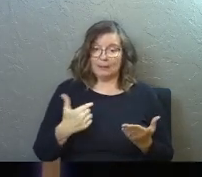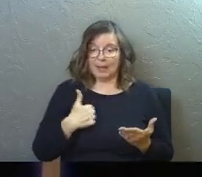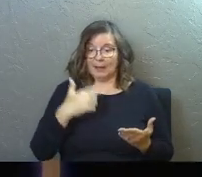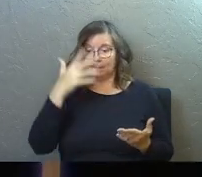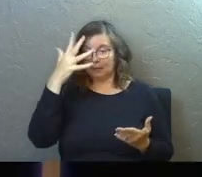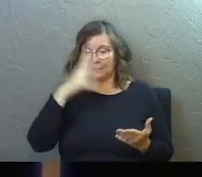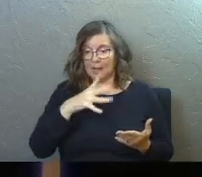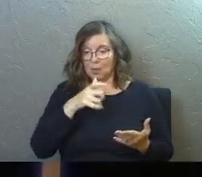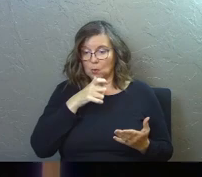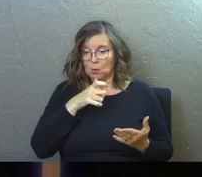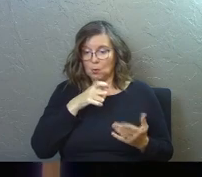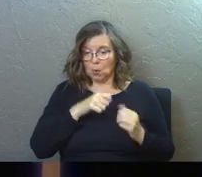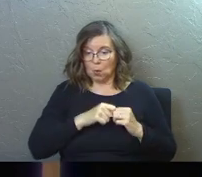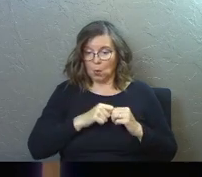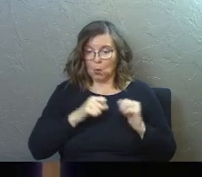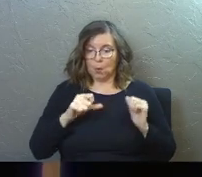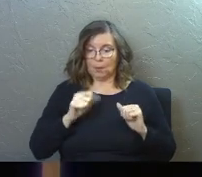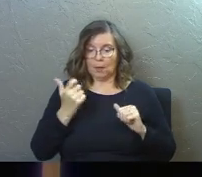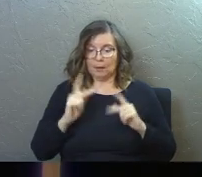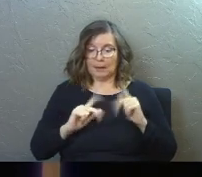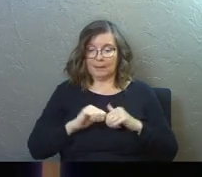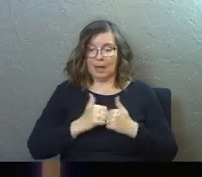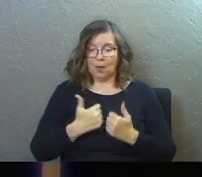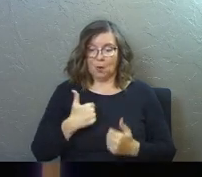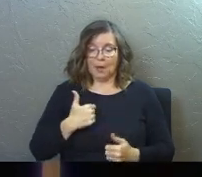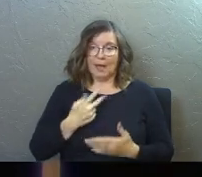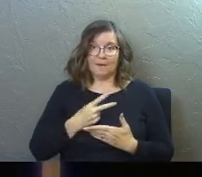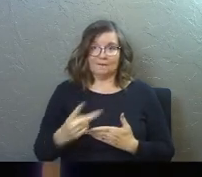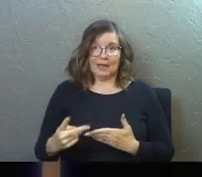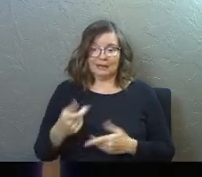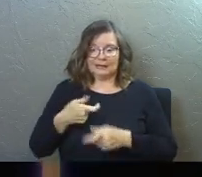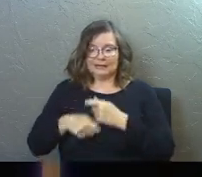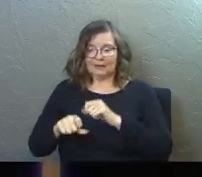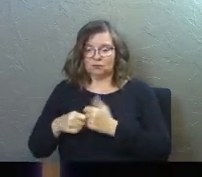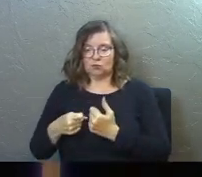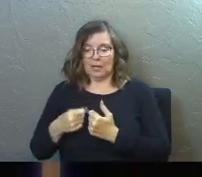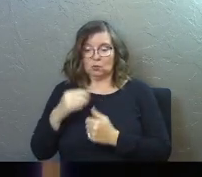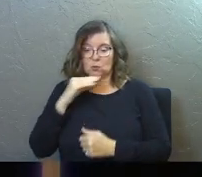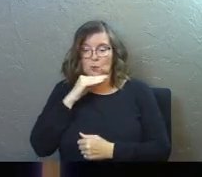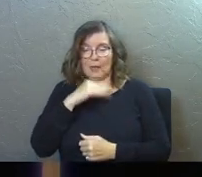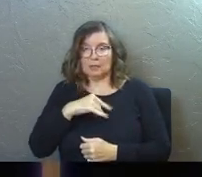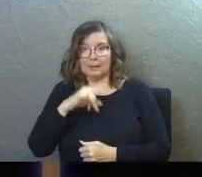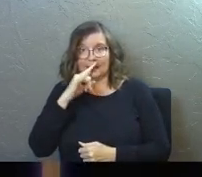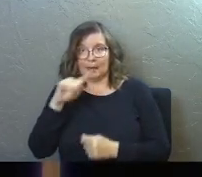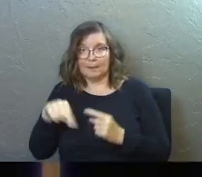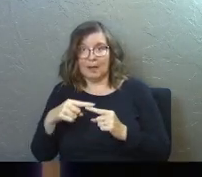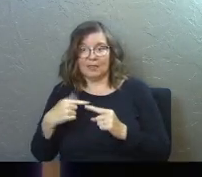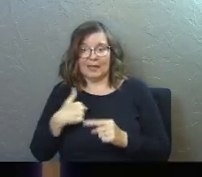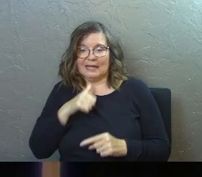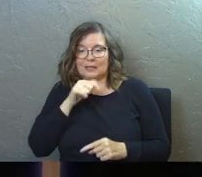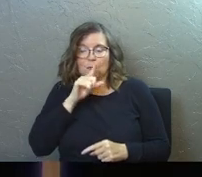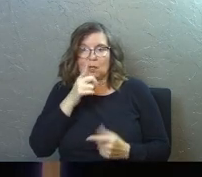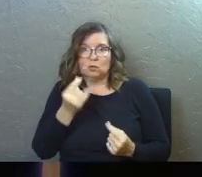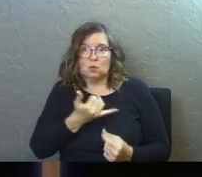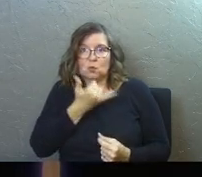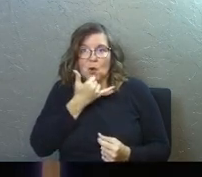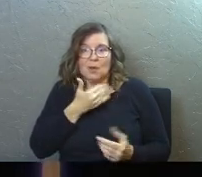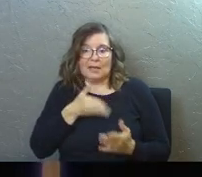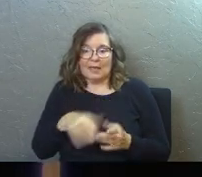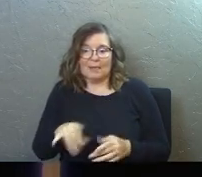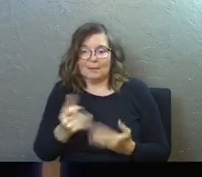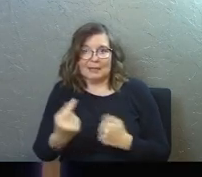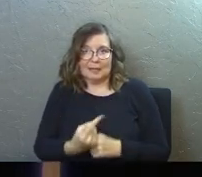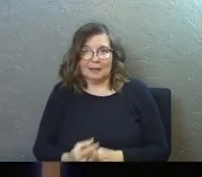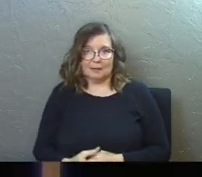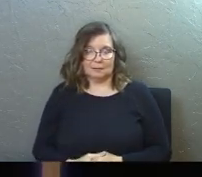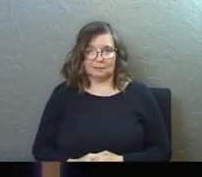I'm the guy who opens up with other people about how I failed instead of trying to lie to my kids about the fact that I didn't really do wrong against them